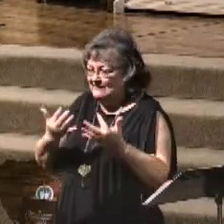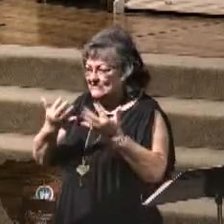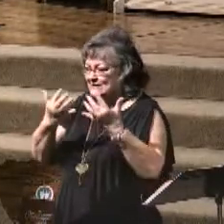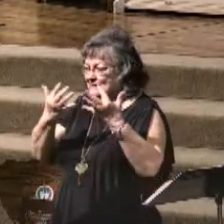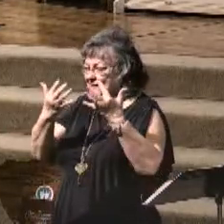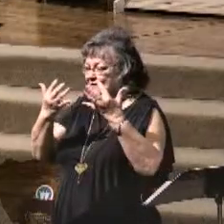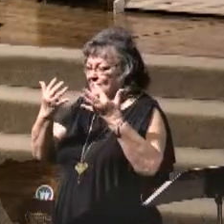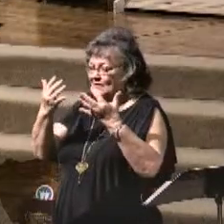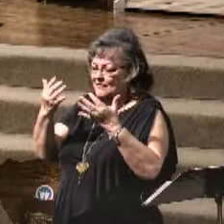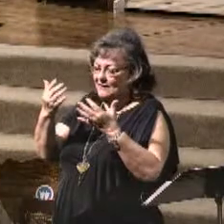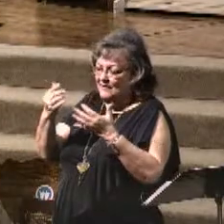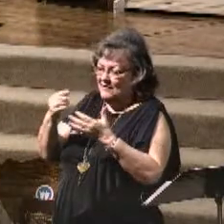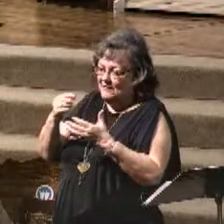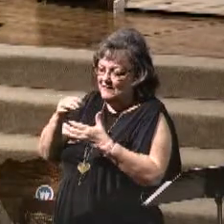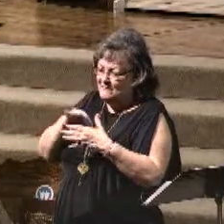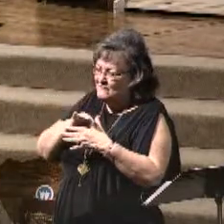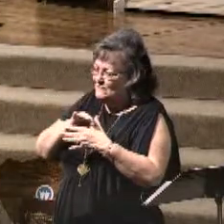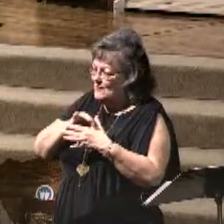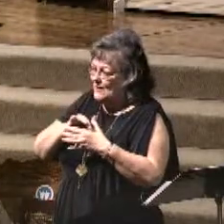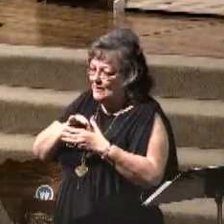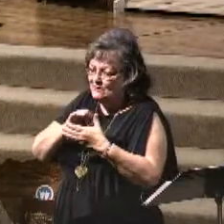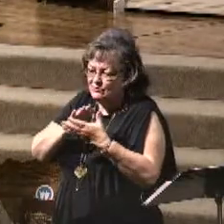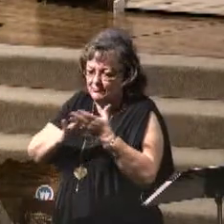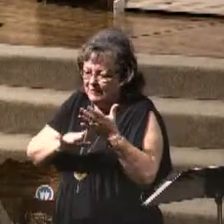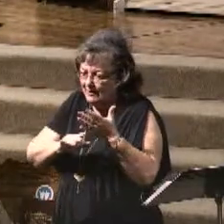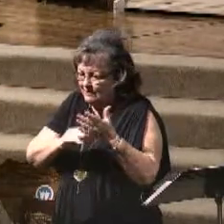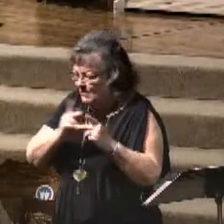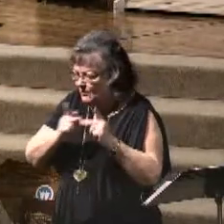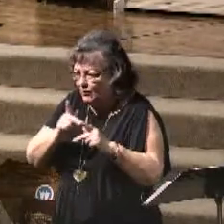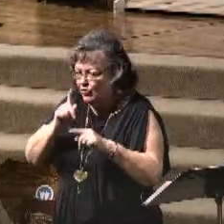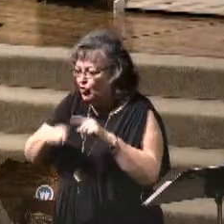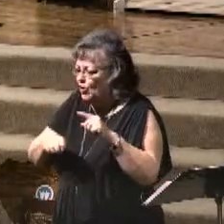Flesh and blood could not get to them.